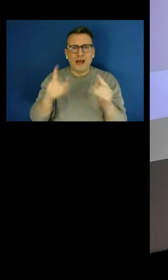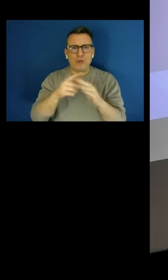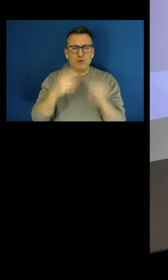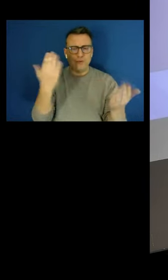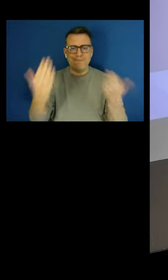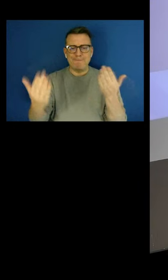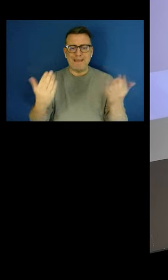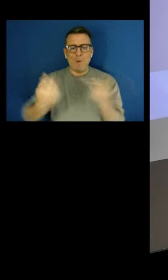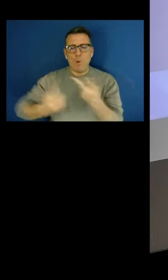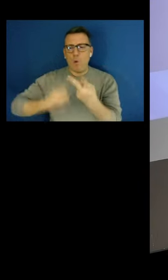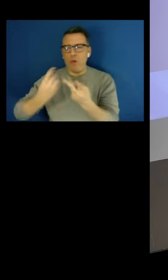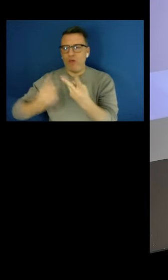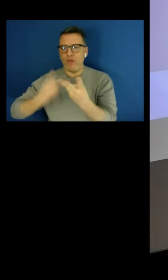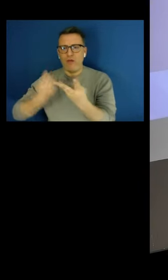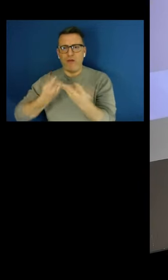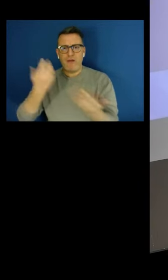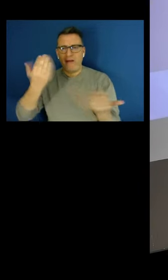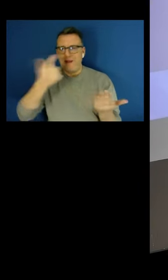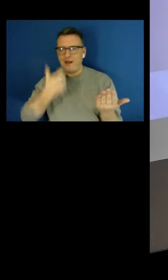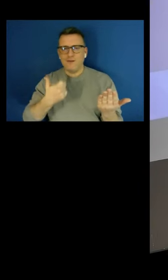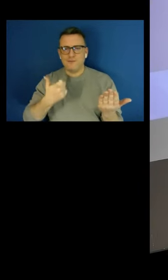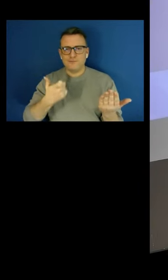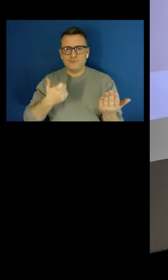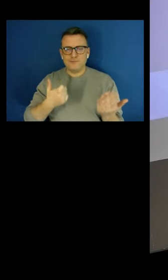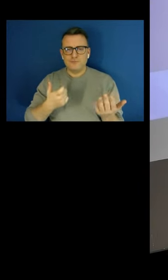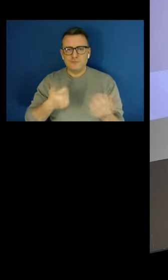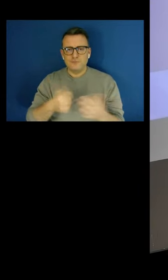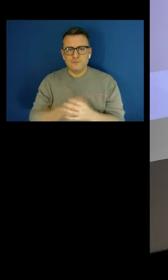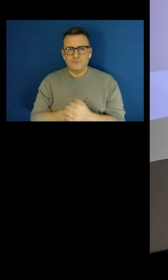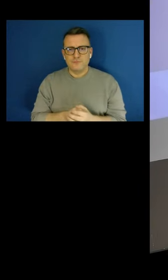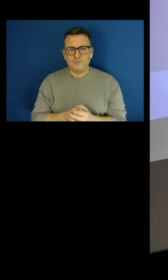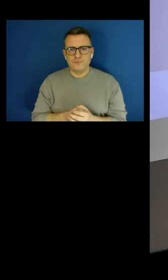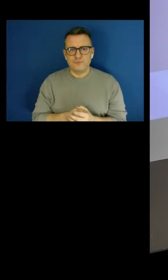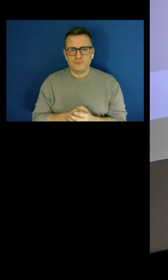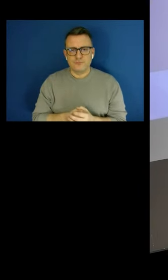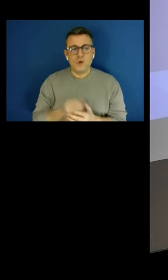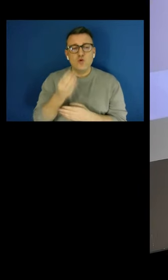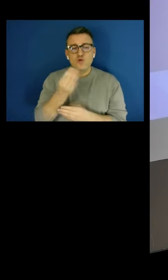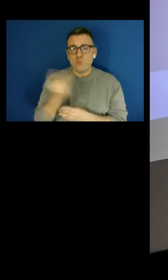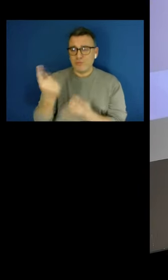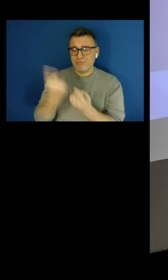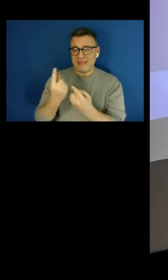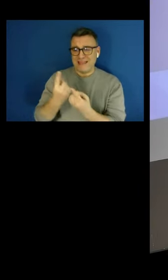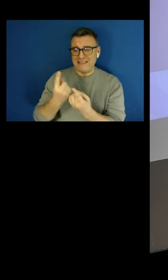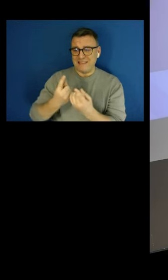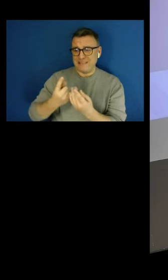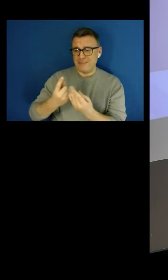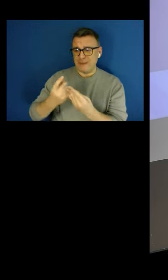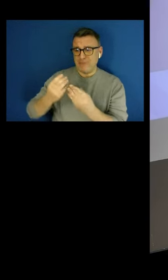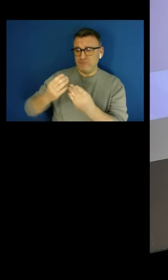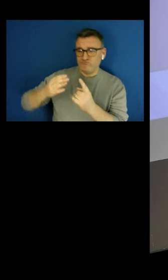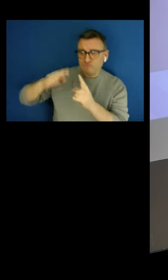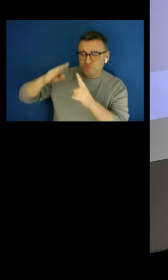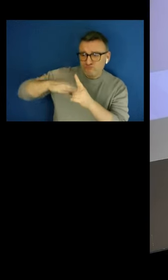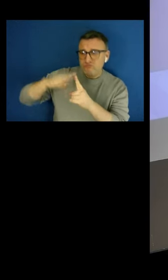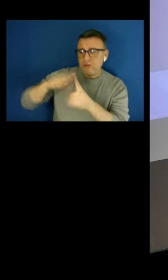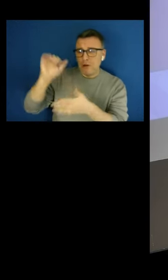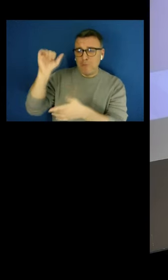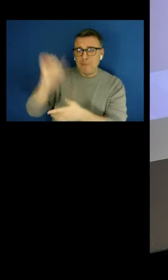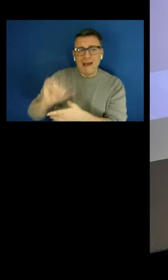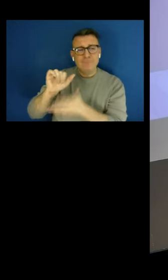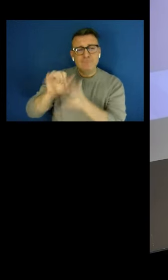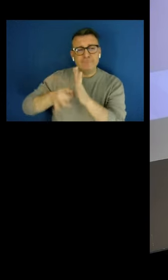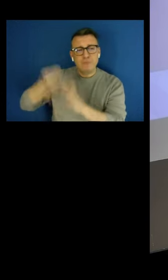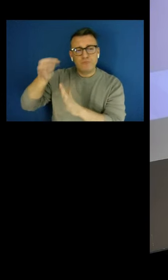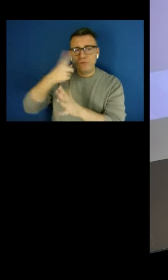goes along those things that are not measured adequately cannot be improved. So I think it's an excellent topic that